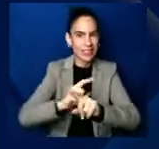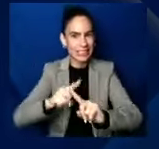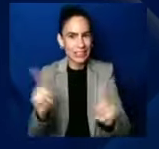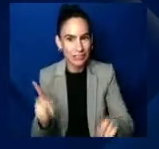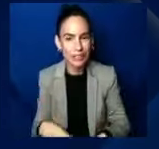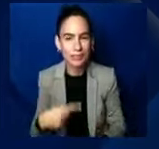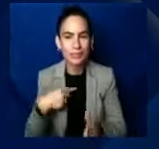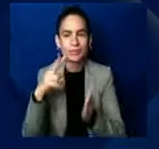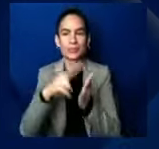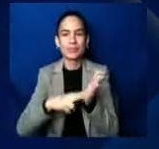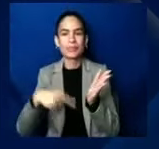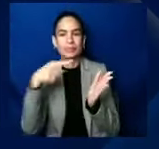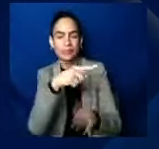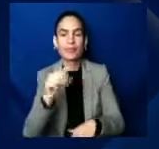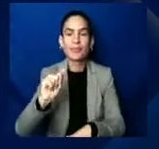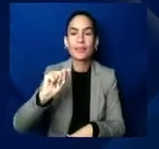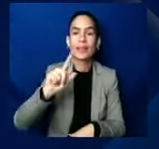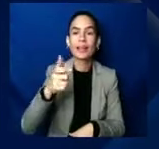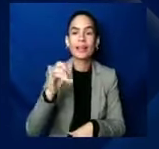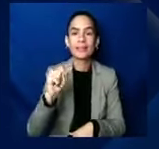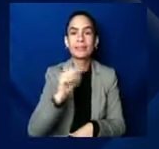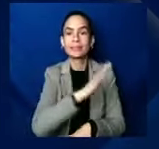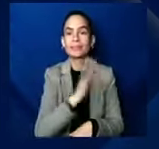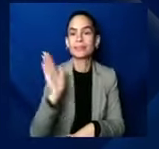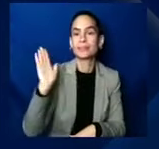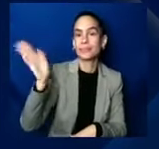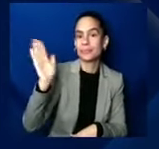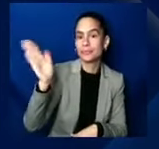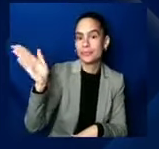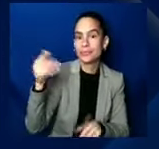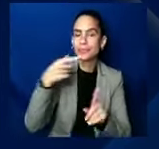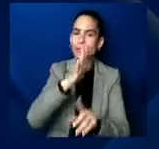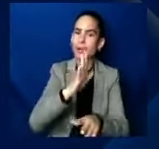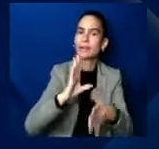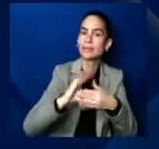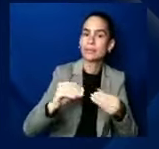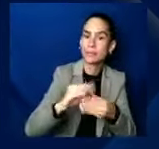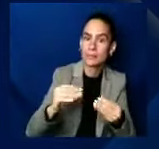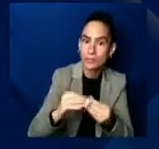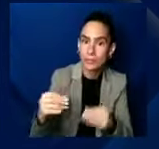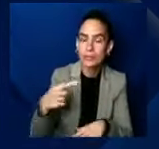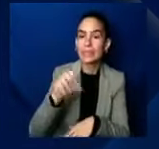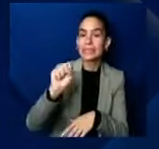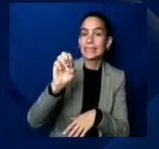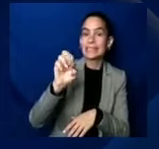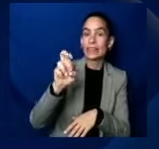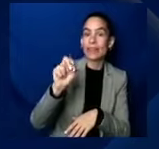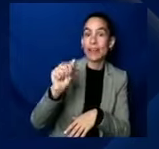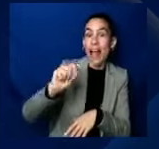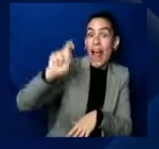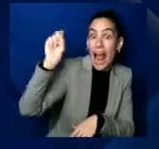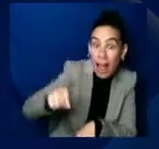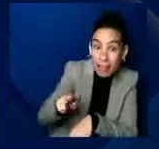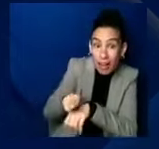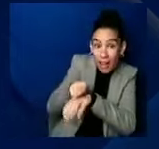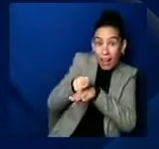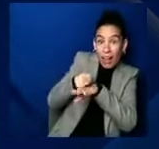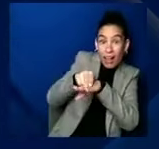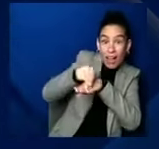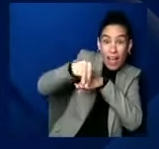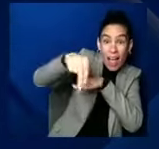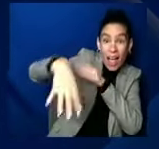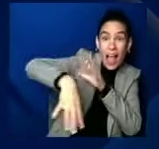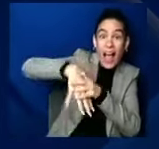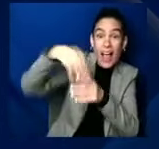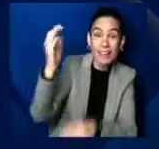Serena, literally getting up out of bed and, and demanding the specific name of the drug. I mean, that story was powerful. And then